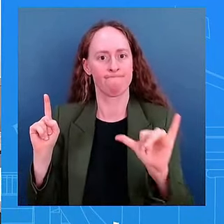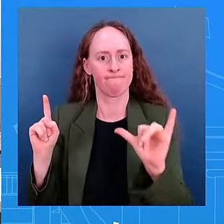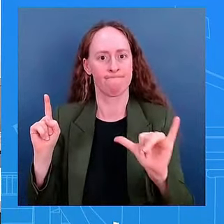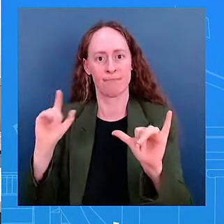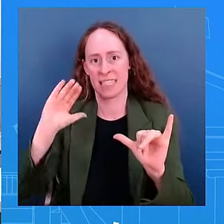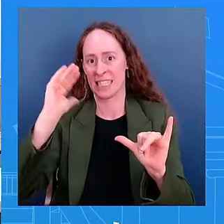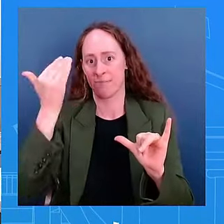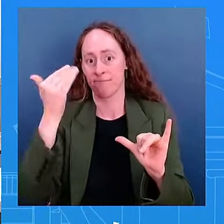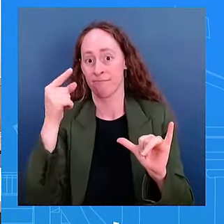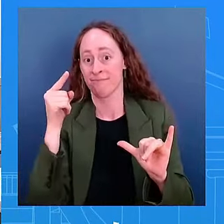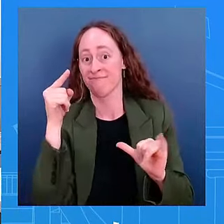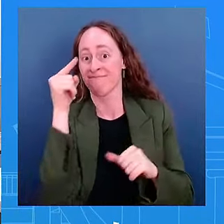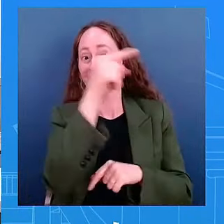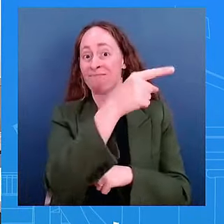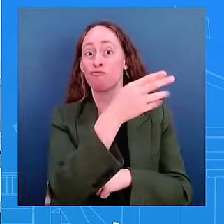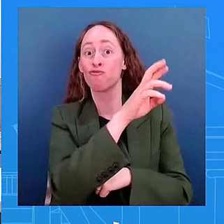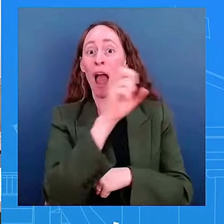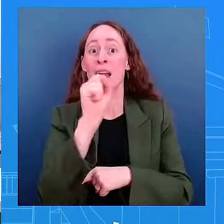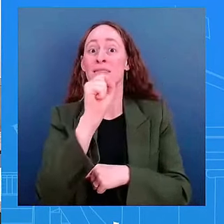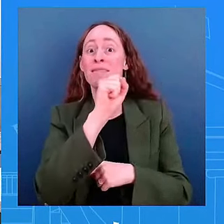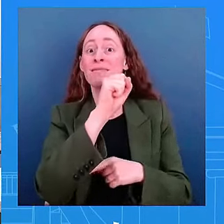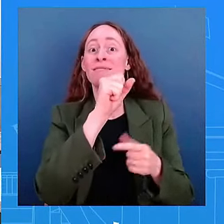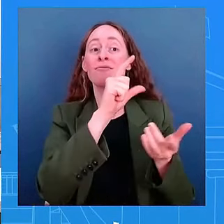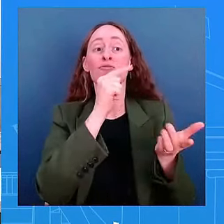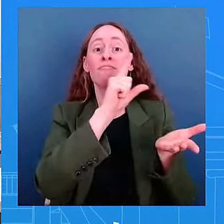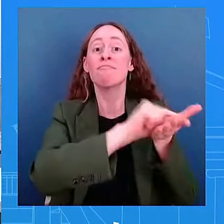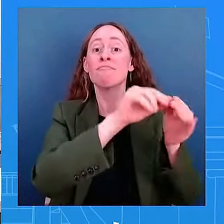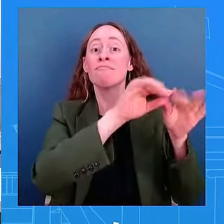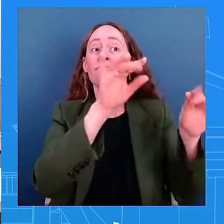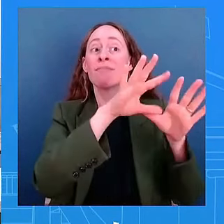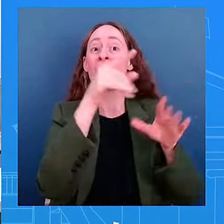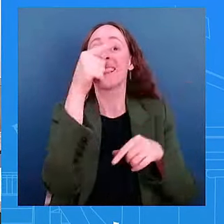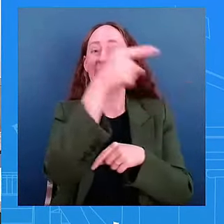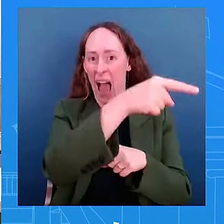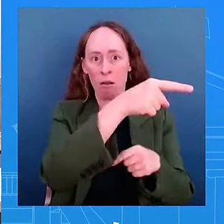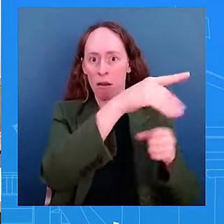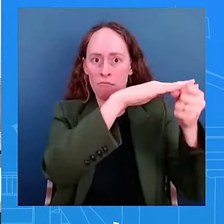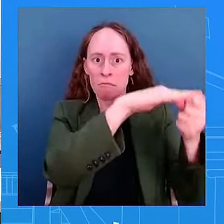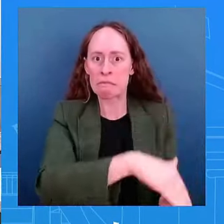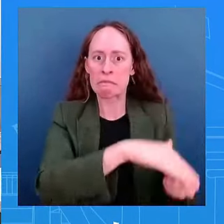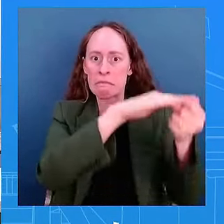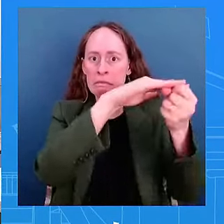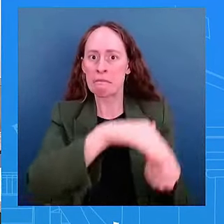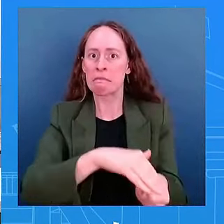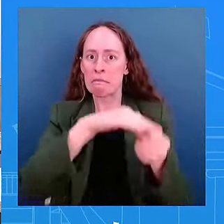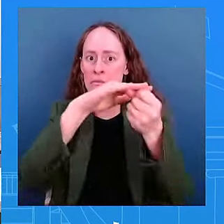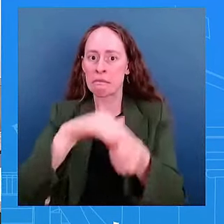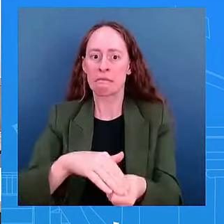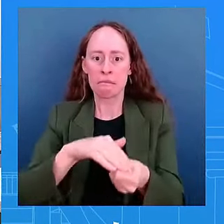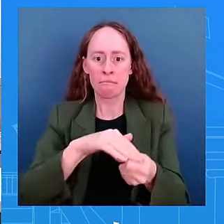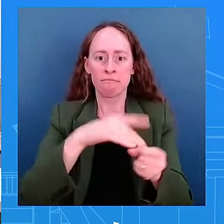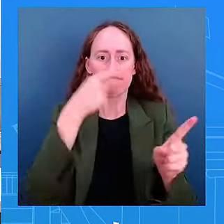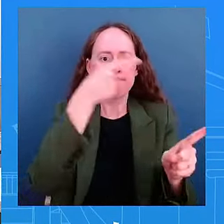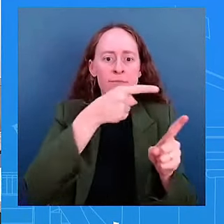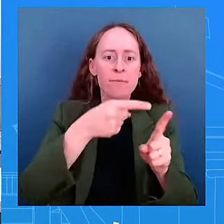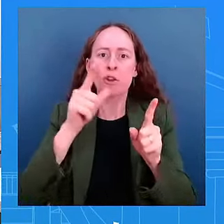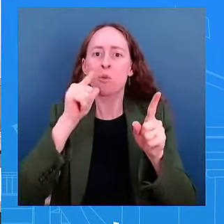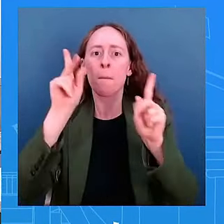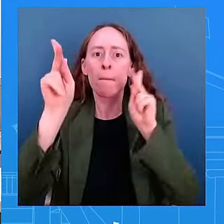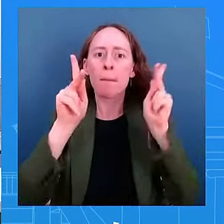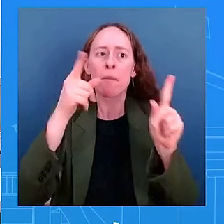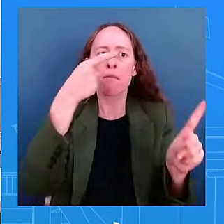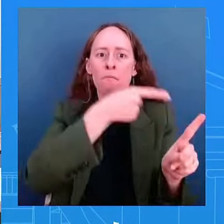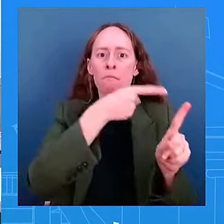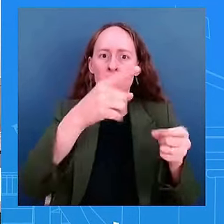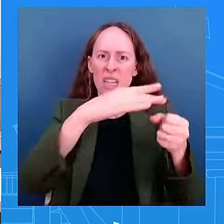the country in the case of uh uh uh naran uh it is it is a big concern um is the in